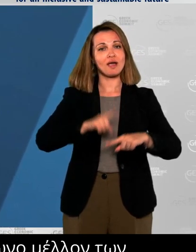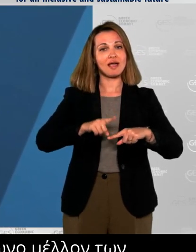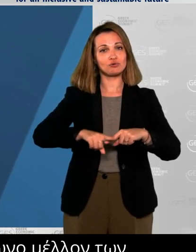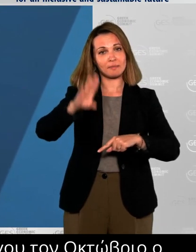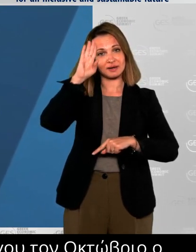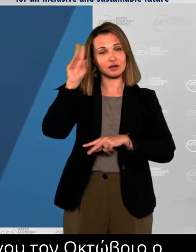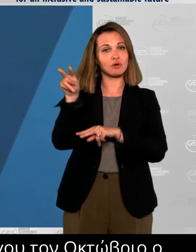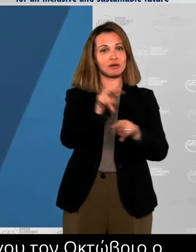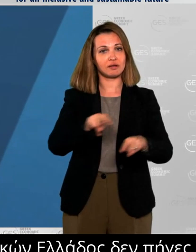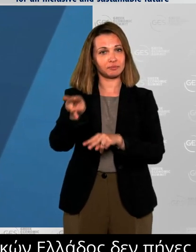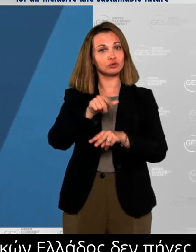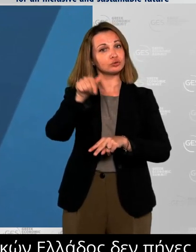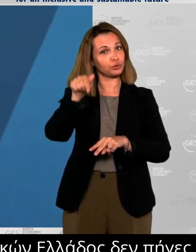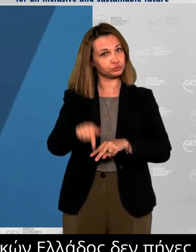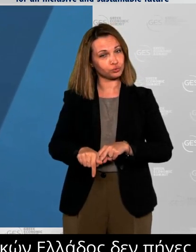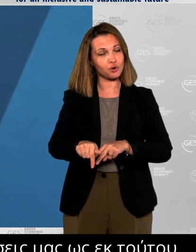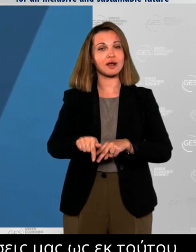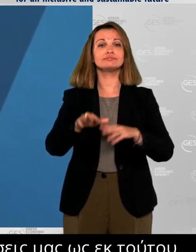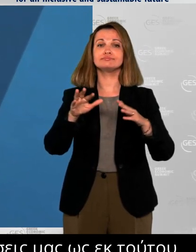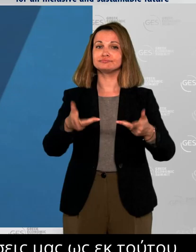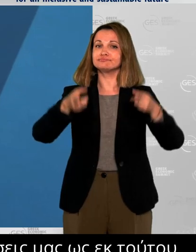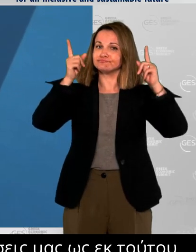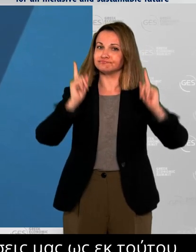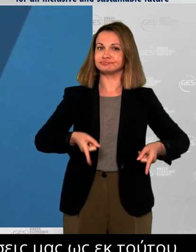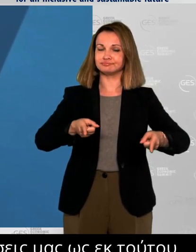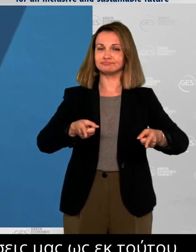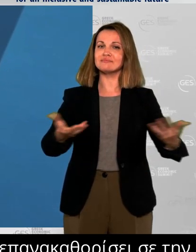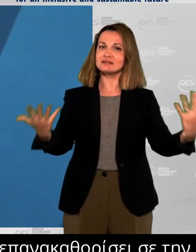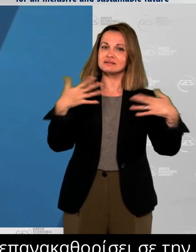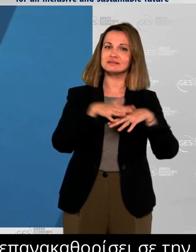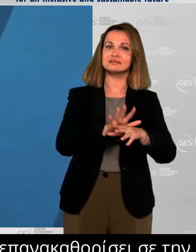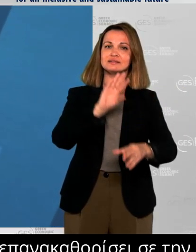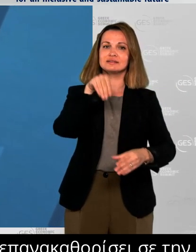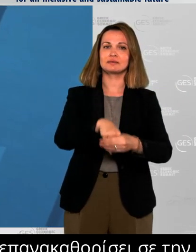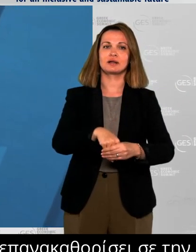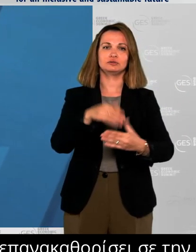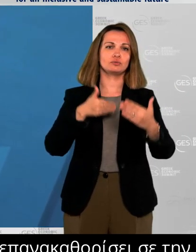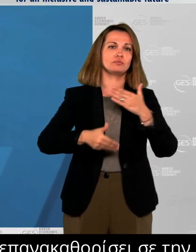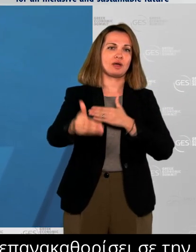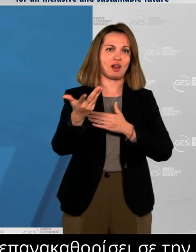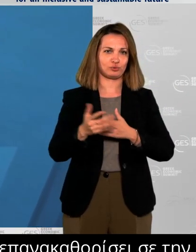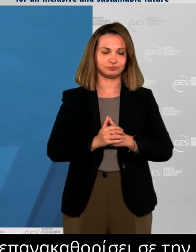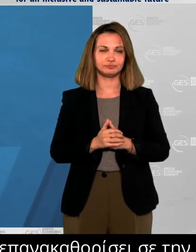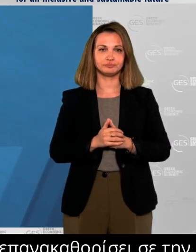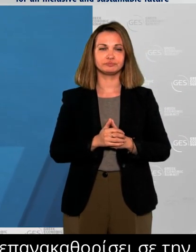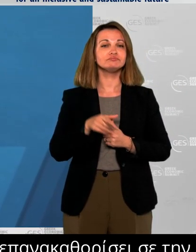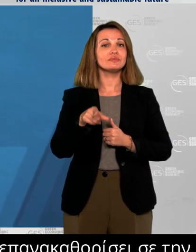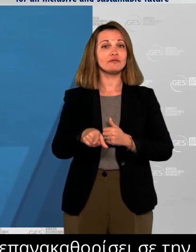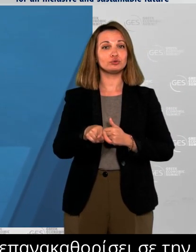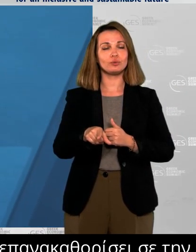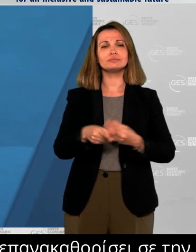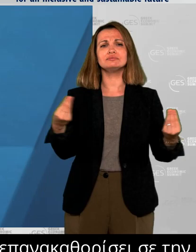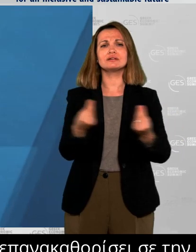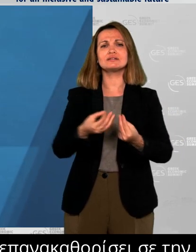growth for an inclusive and sustainable future, complements perfectly our two countries' strategic